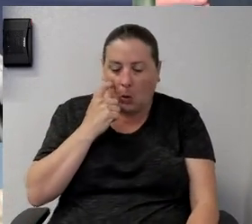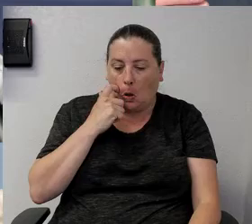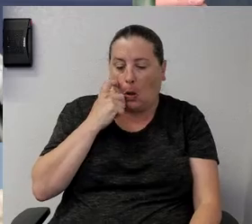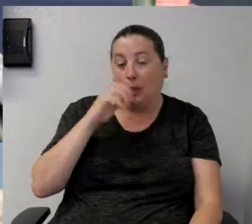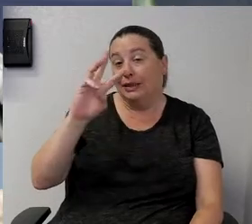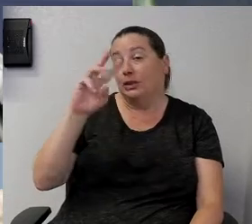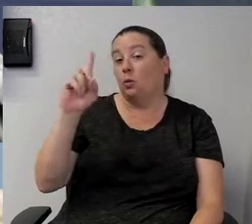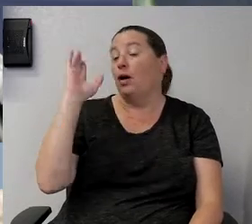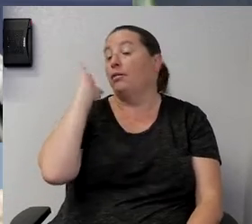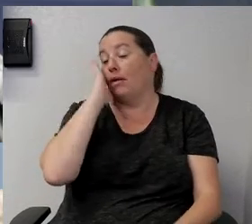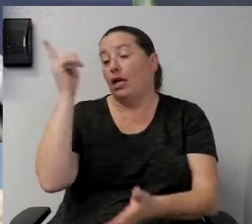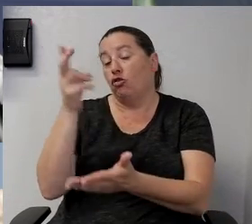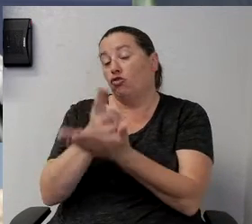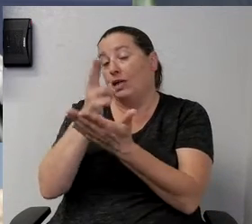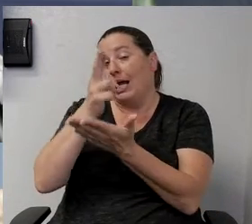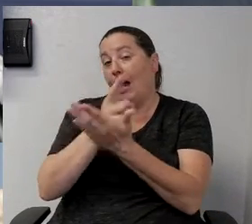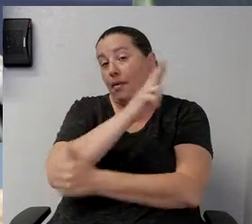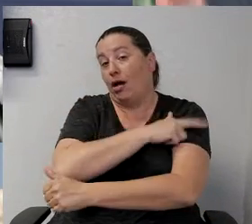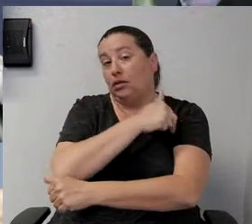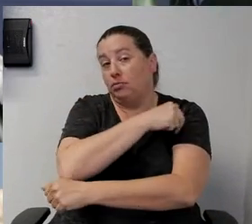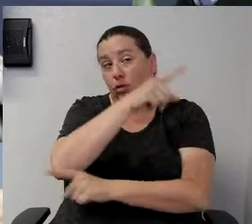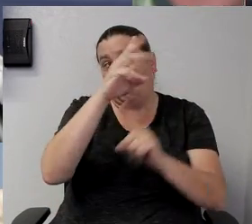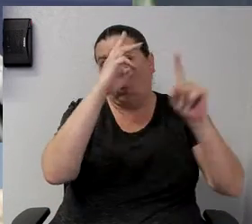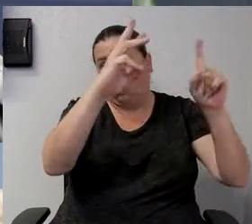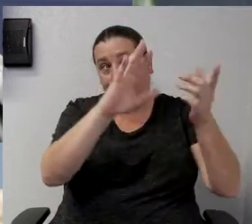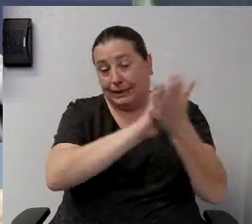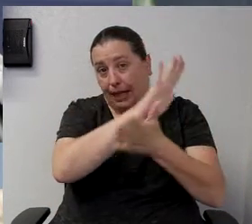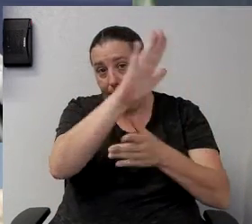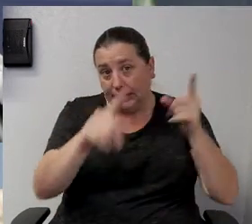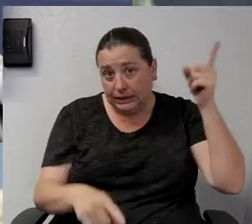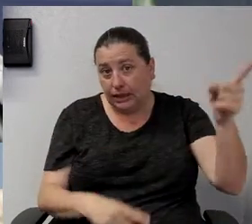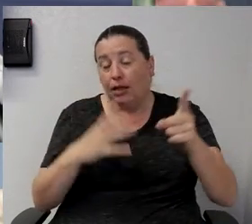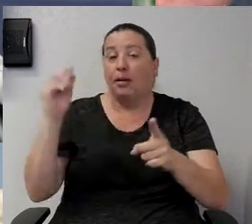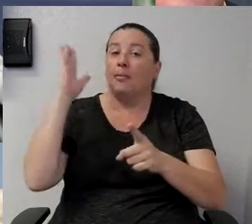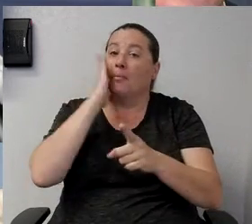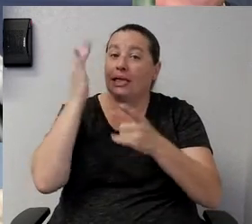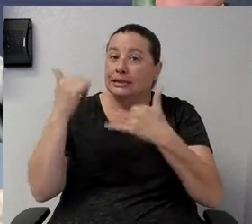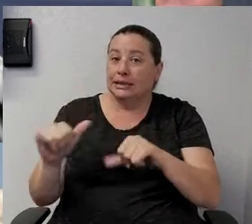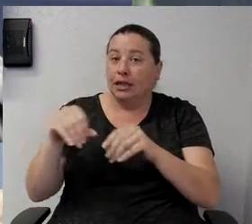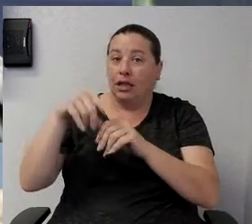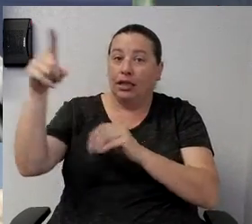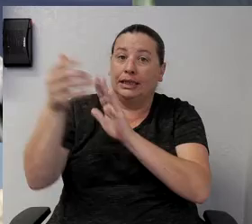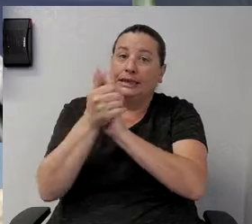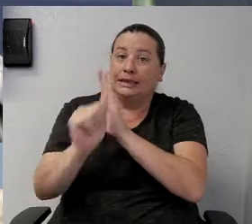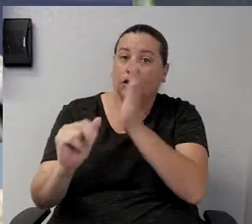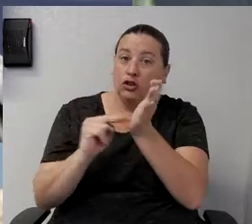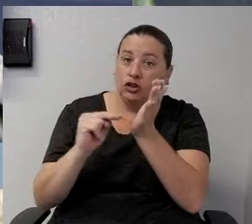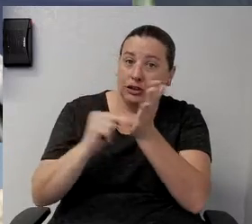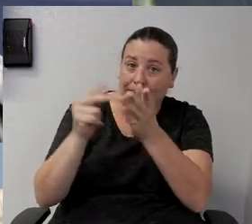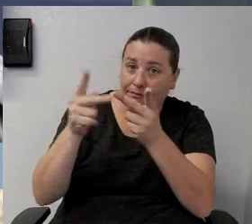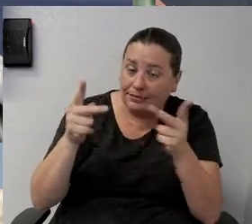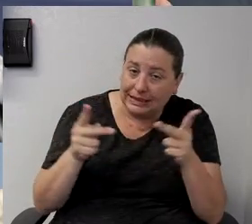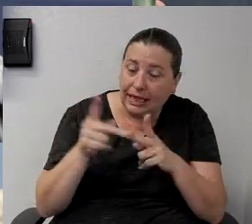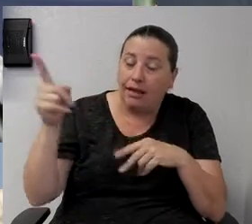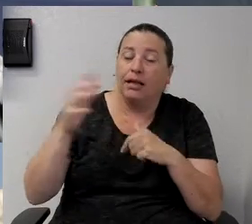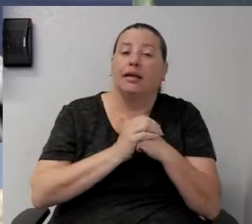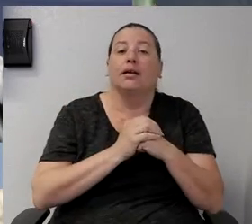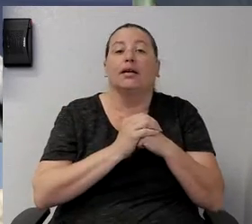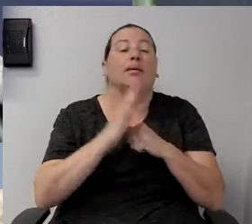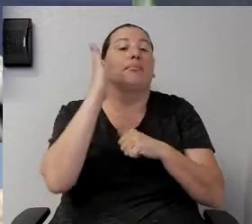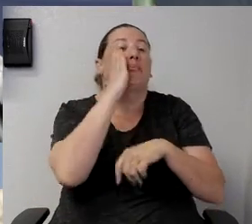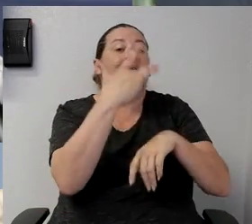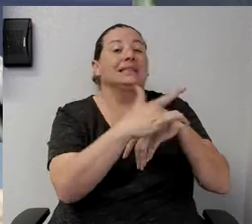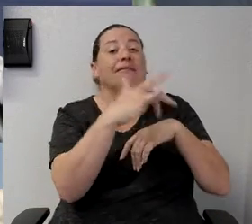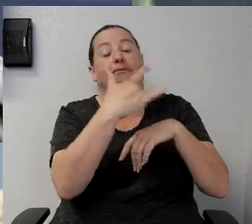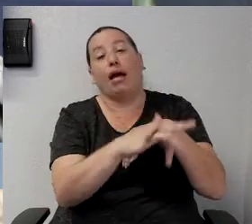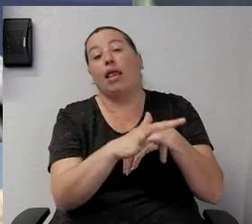rehab hospital out on our west campus we have beds available still in our skilled nursing facility beds